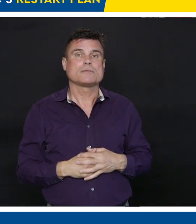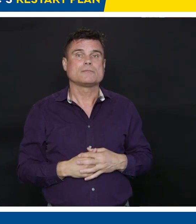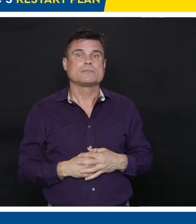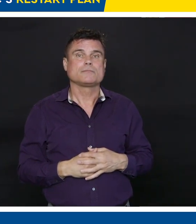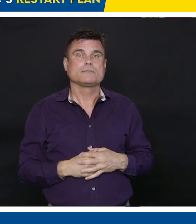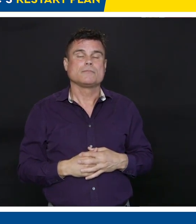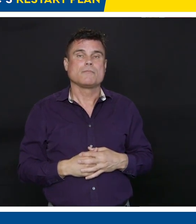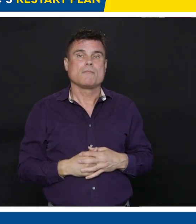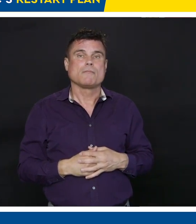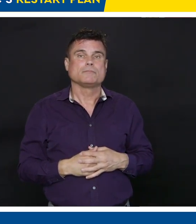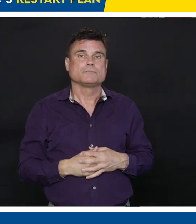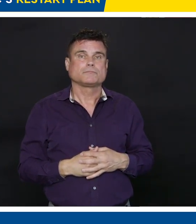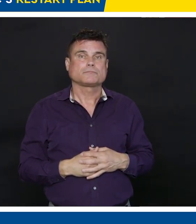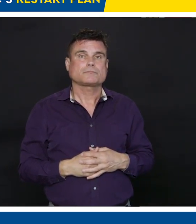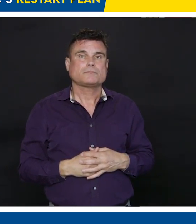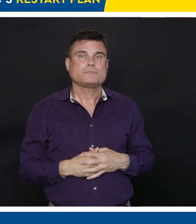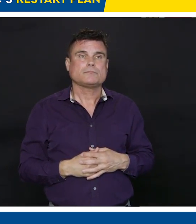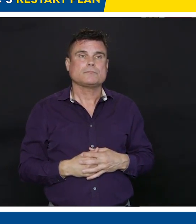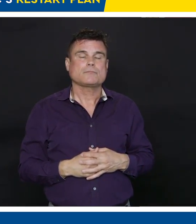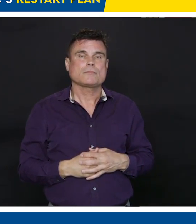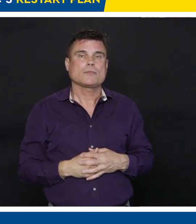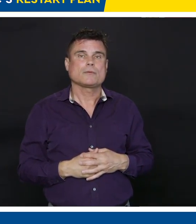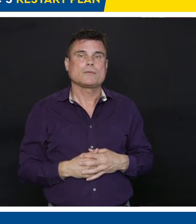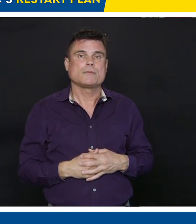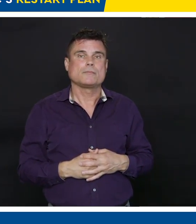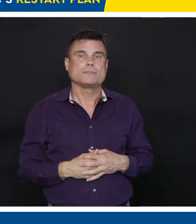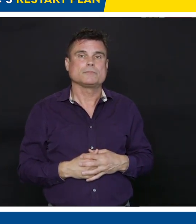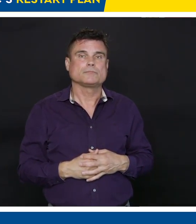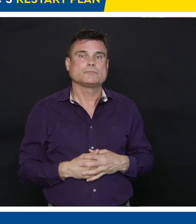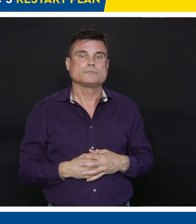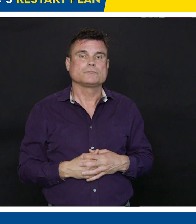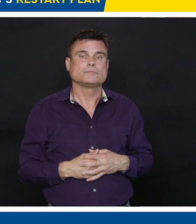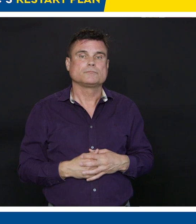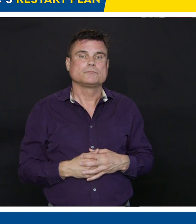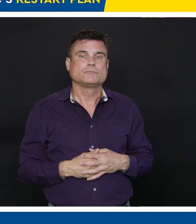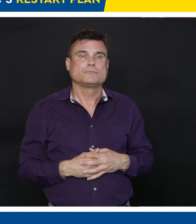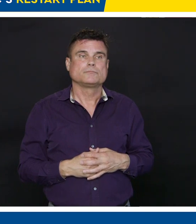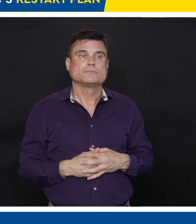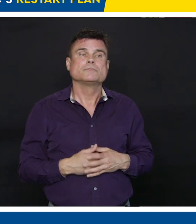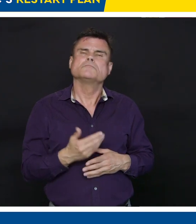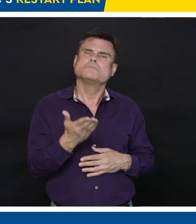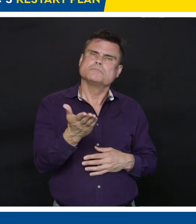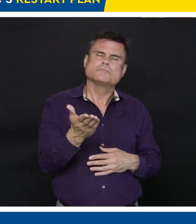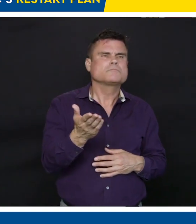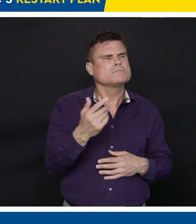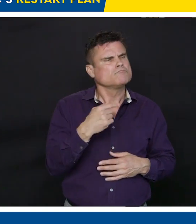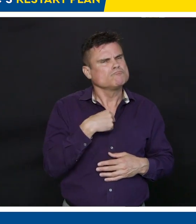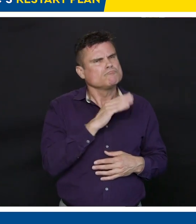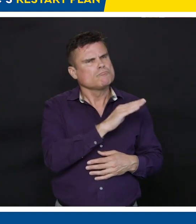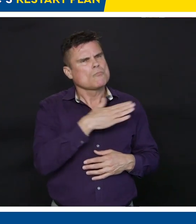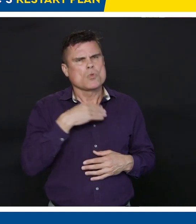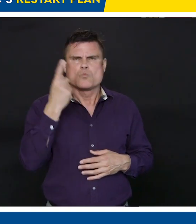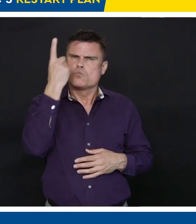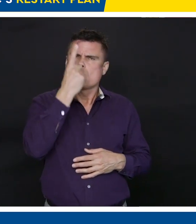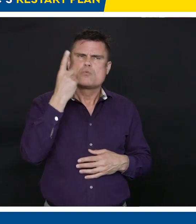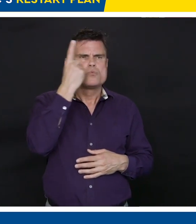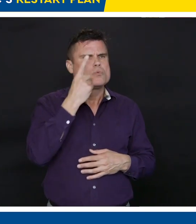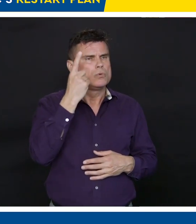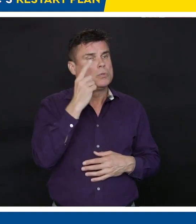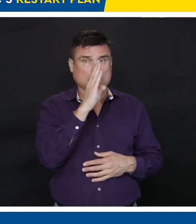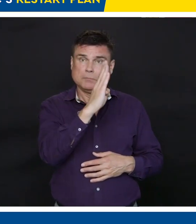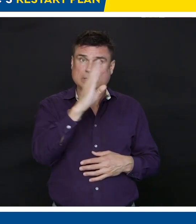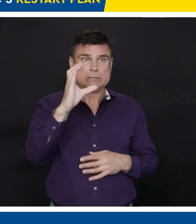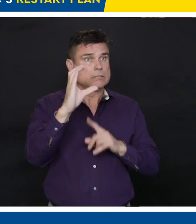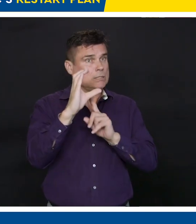transmission rate spikes that would re-trigger lockdowns. Does BC have a trigger point for going back to